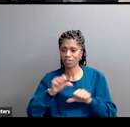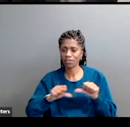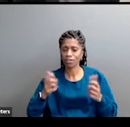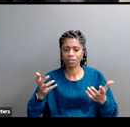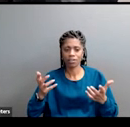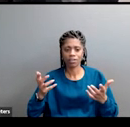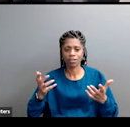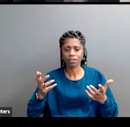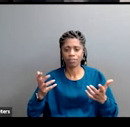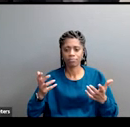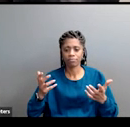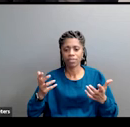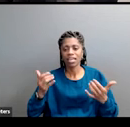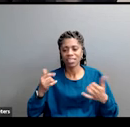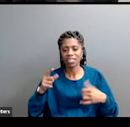And these folks are laughing.